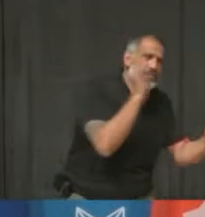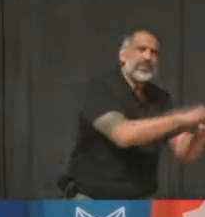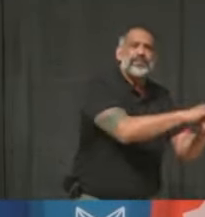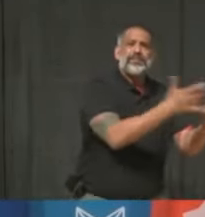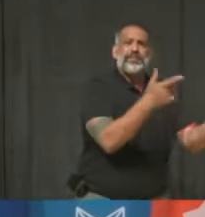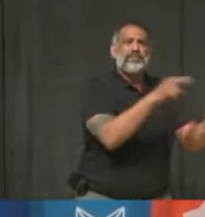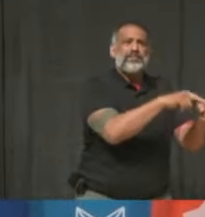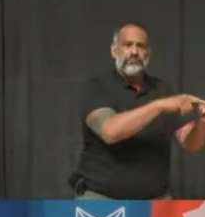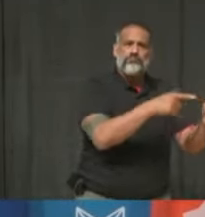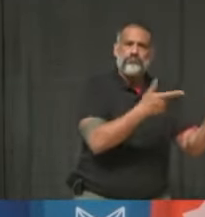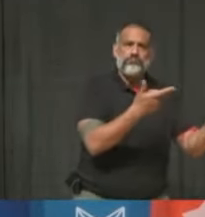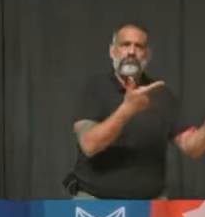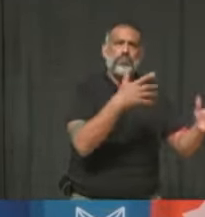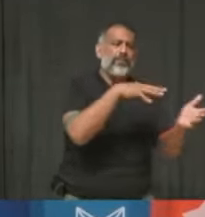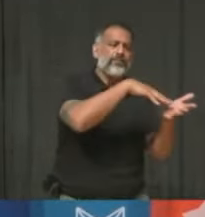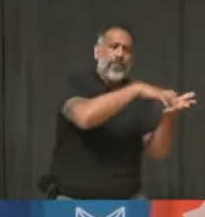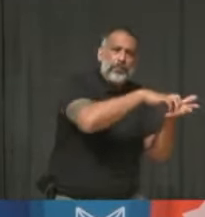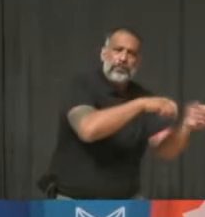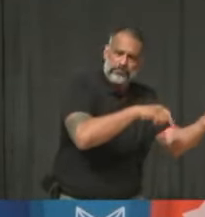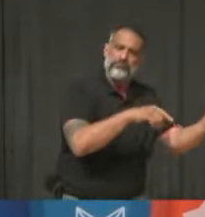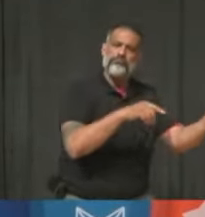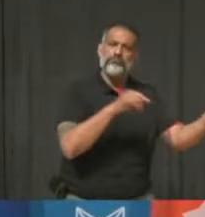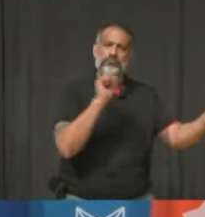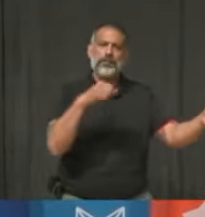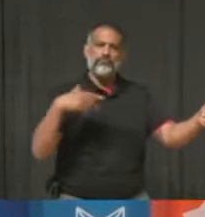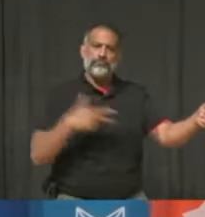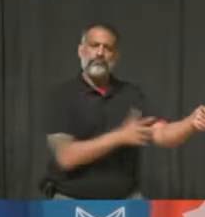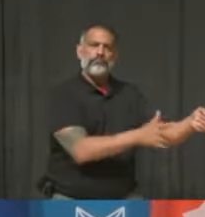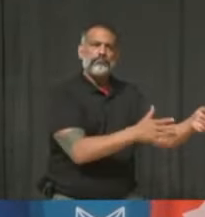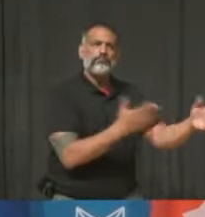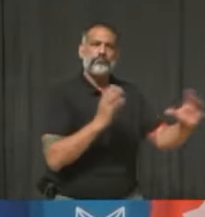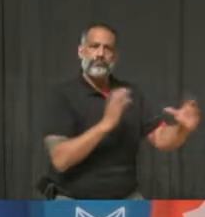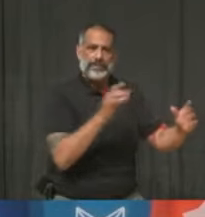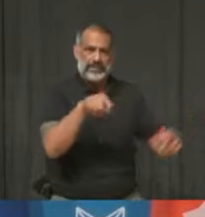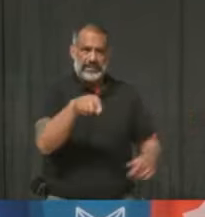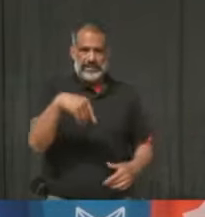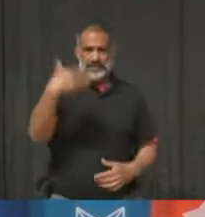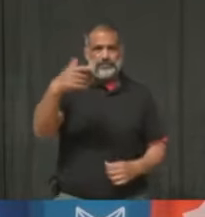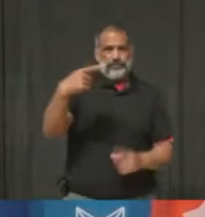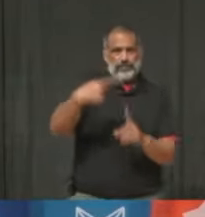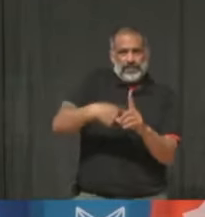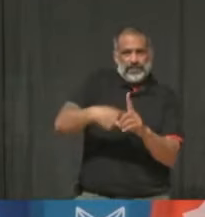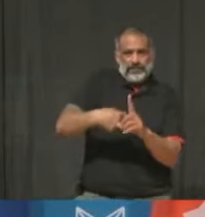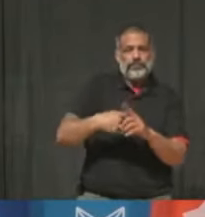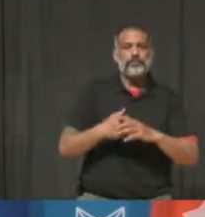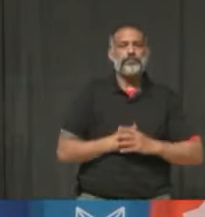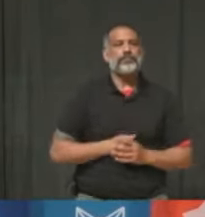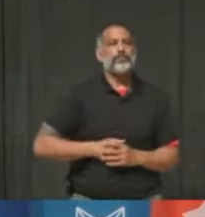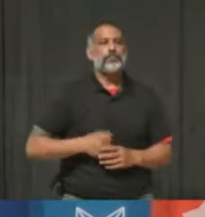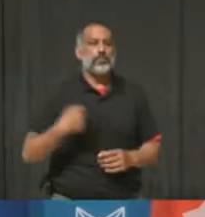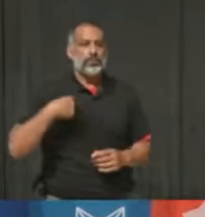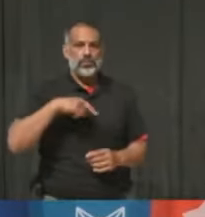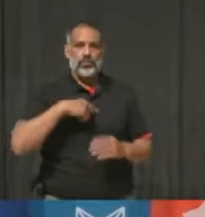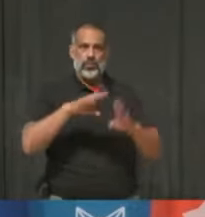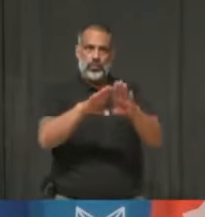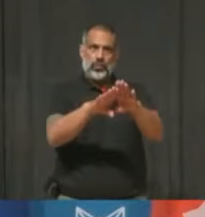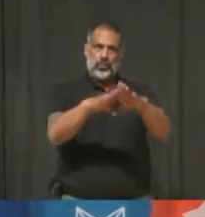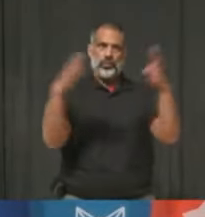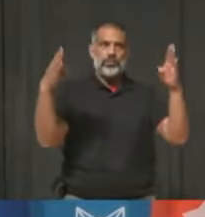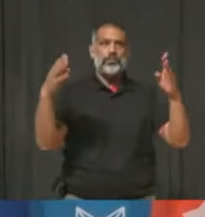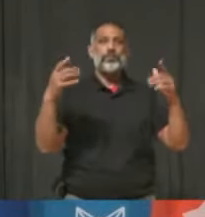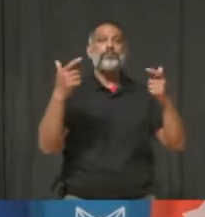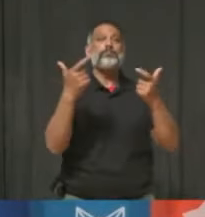vulnerable. Later this month as well, as I announced this morning, Peel Public Health will open one of Canada's largest